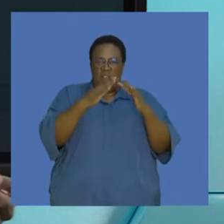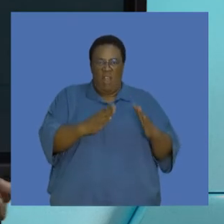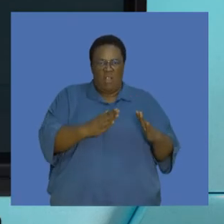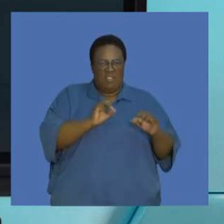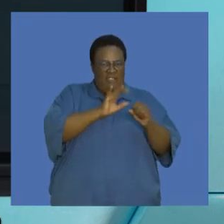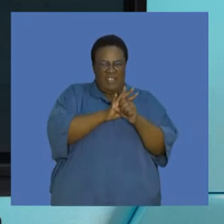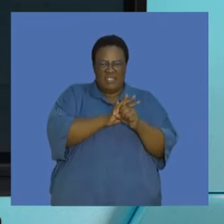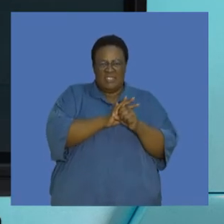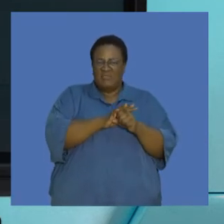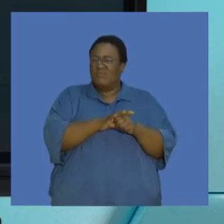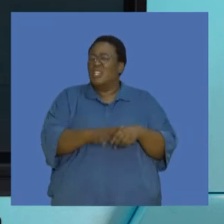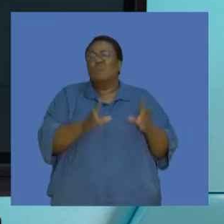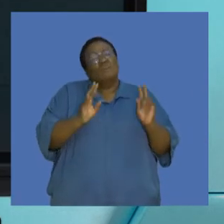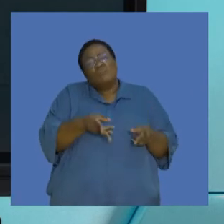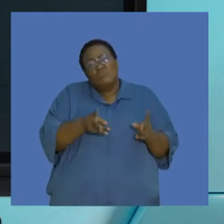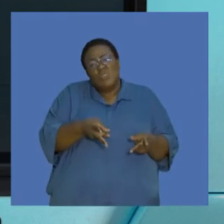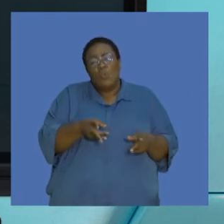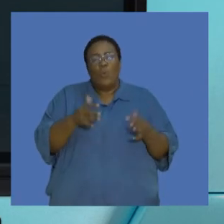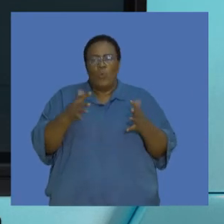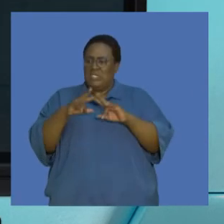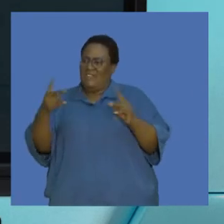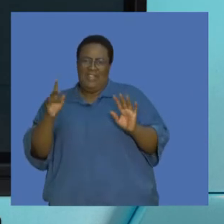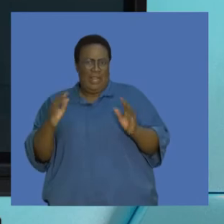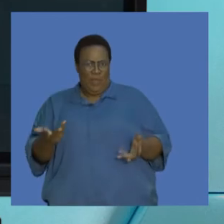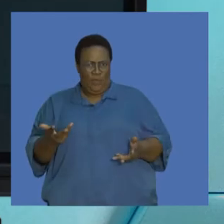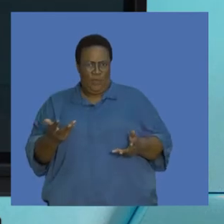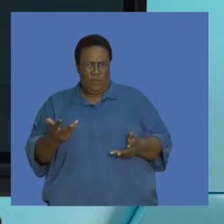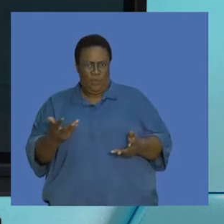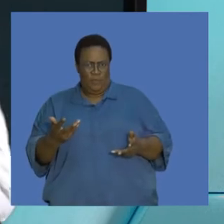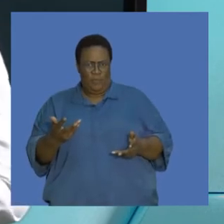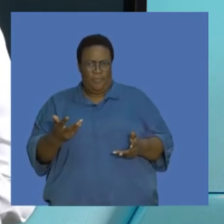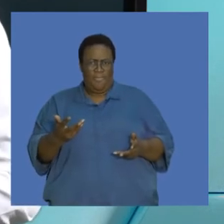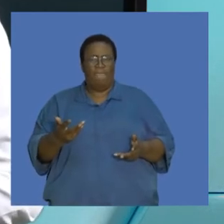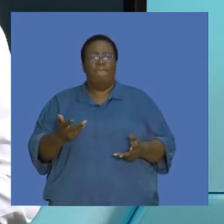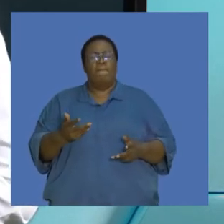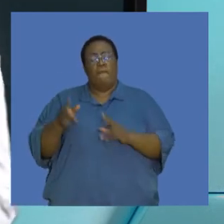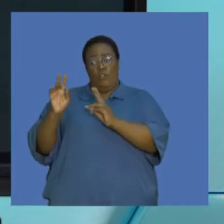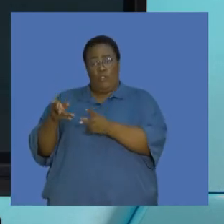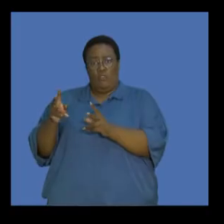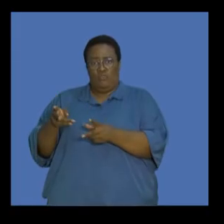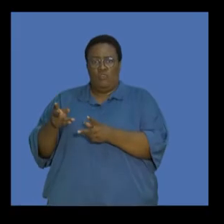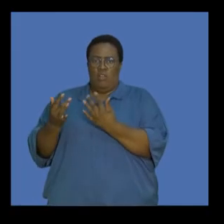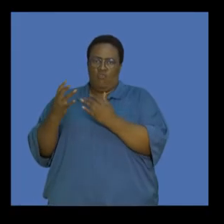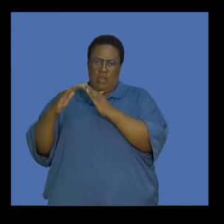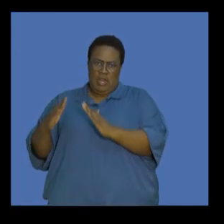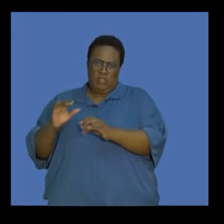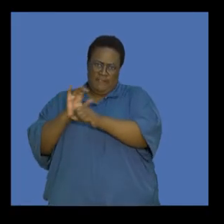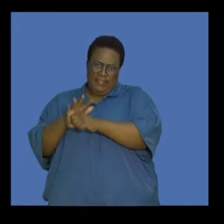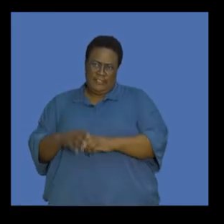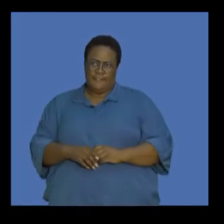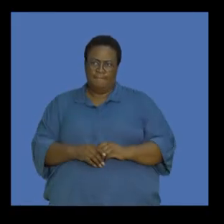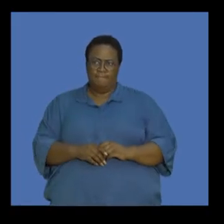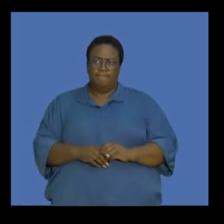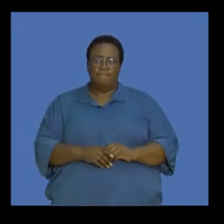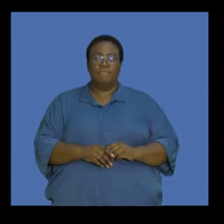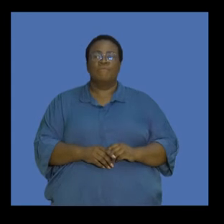is this from the natural greenhouse effect? Let's spend some time unpacking that concept now. Cool. So when we